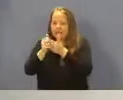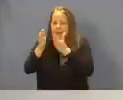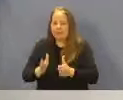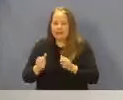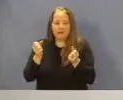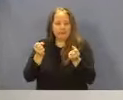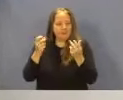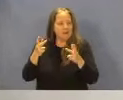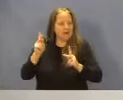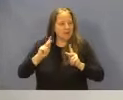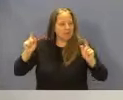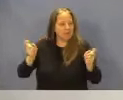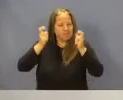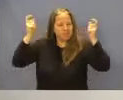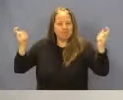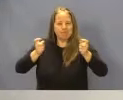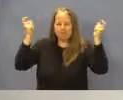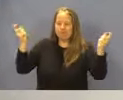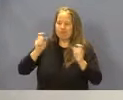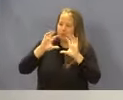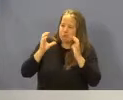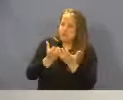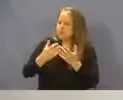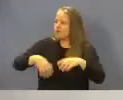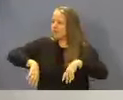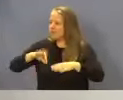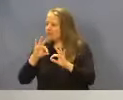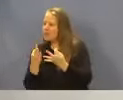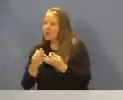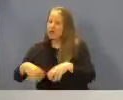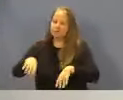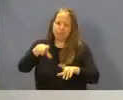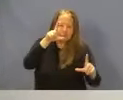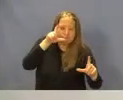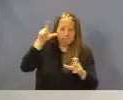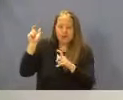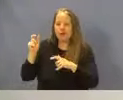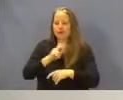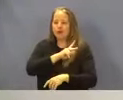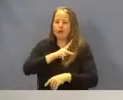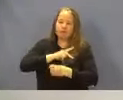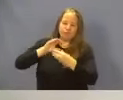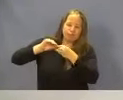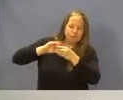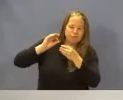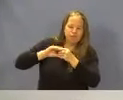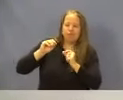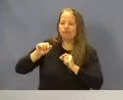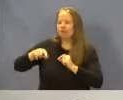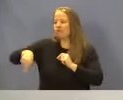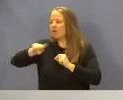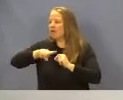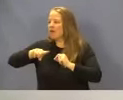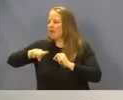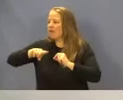members, cake and balloons, a lot of pictures, a lot of personal testimony. Part of their